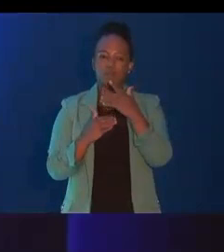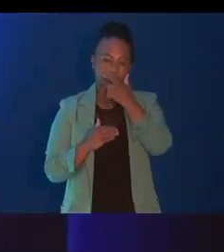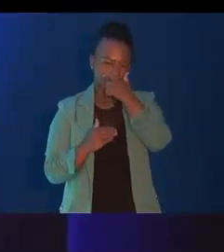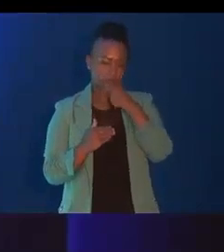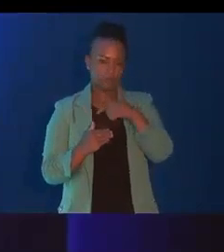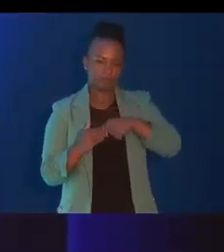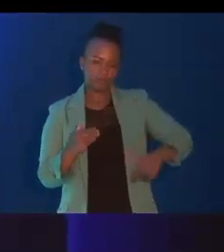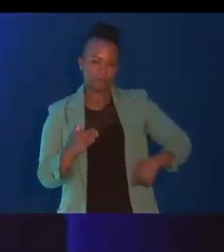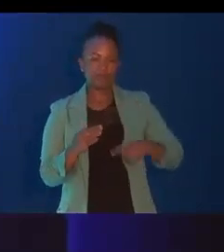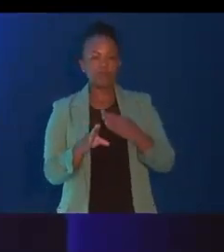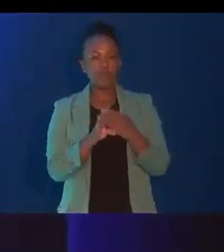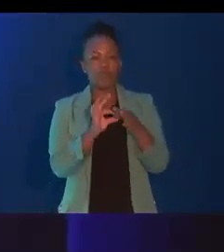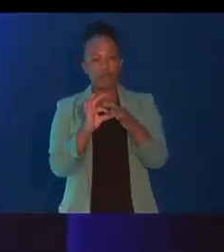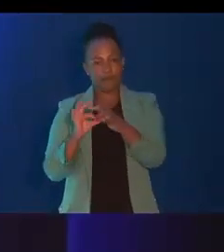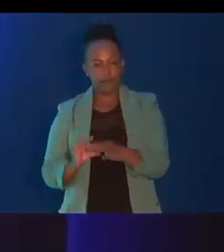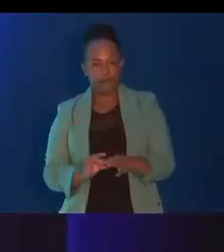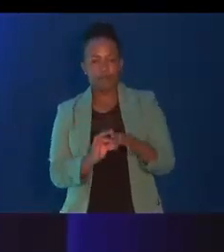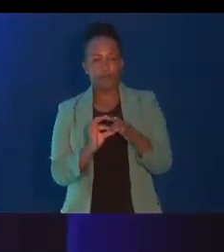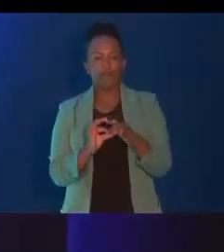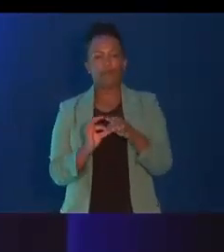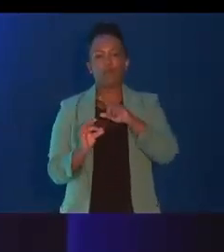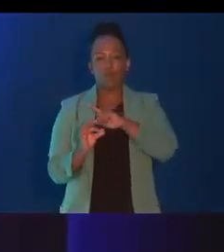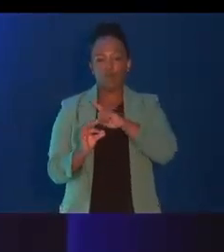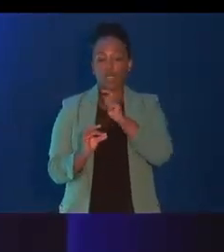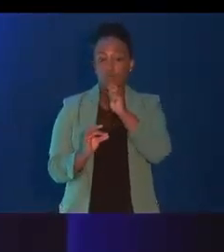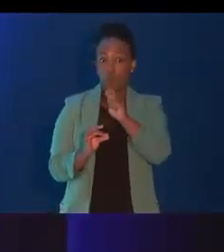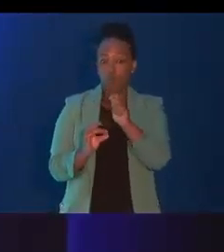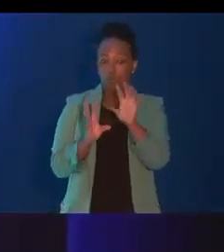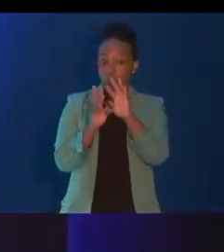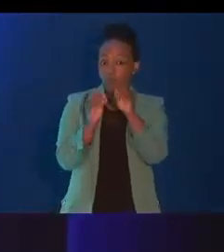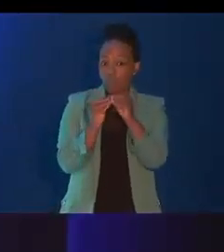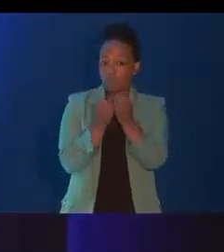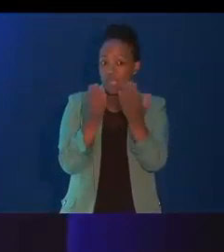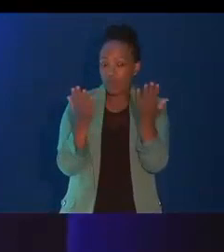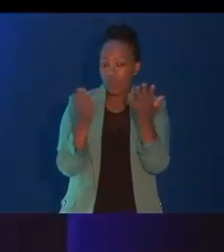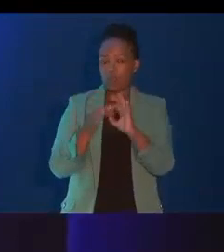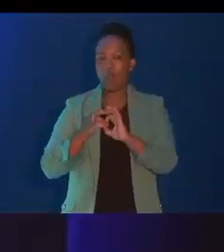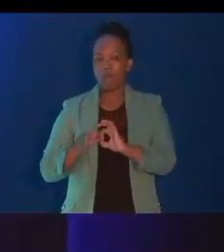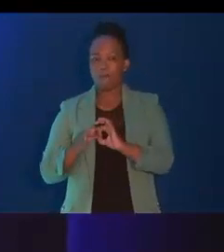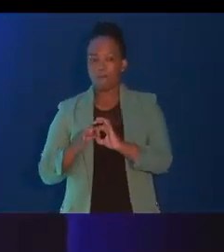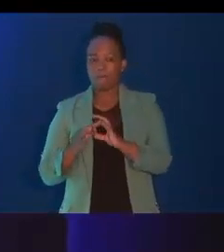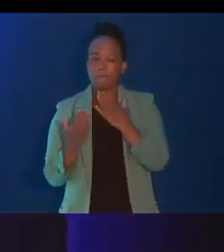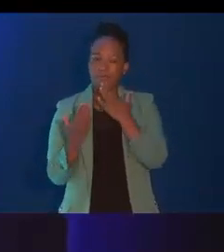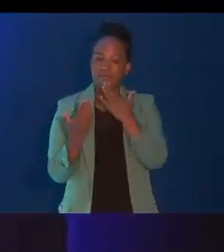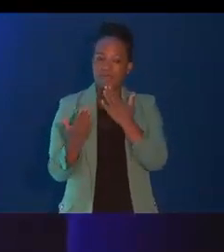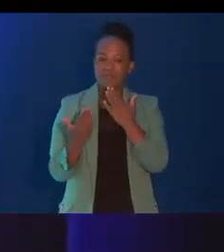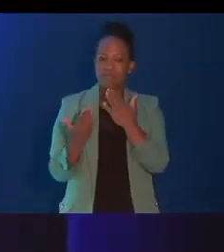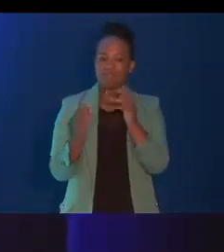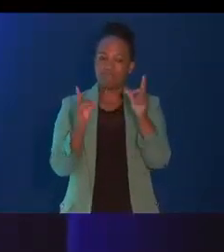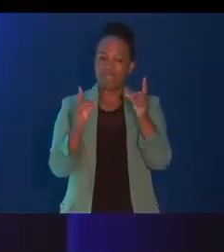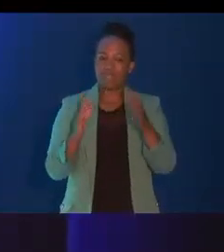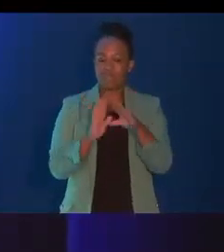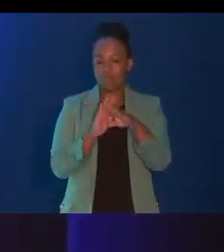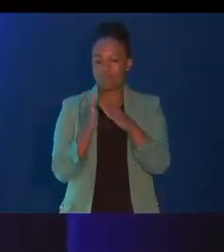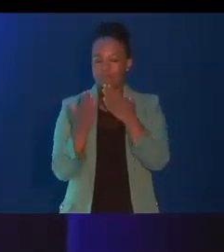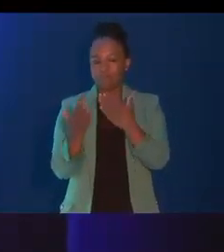us work together. Charity does indeed begin at home. I thank you, Director of